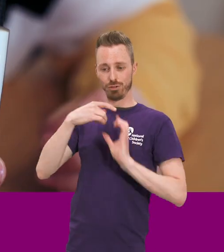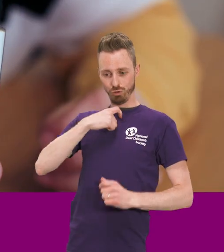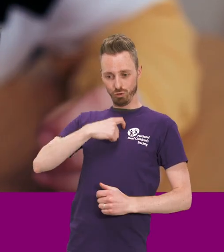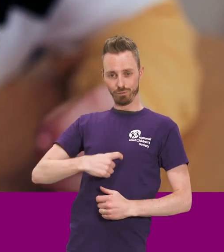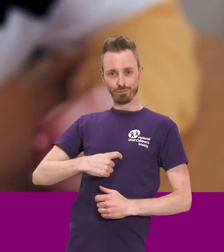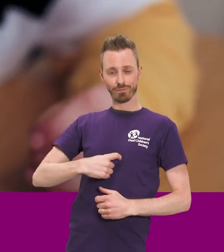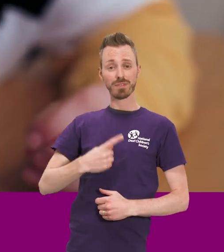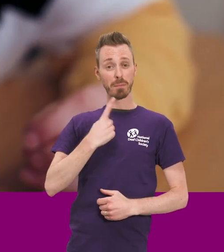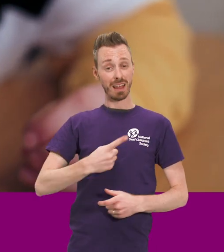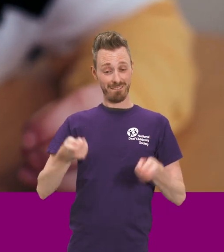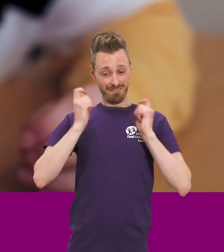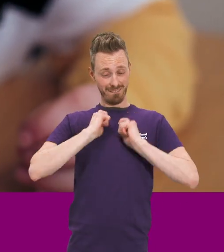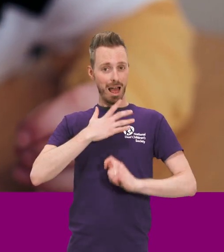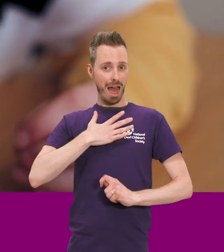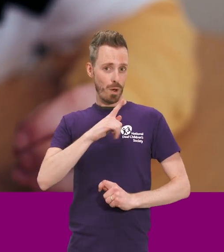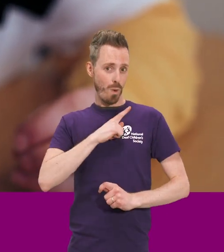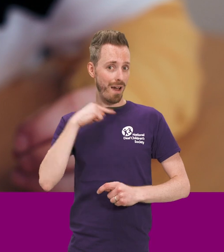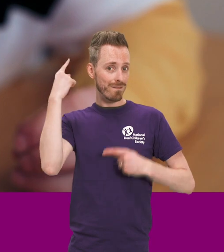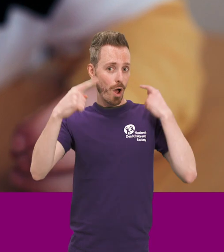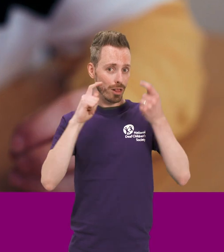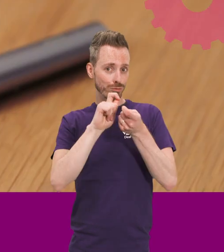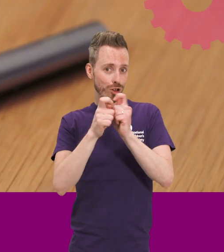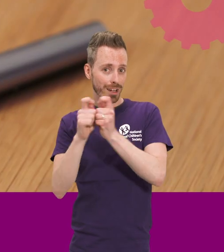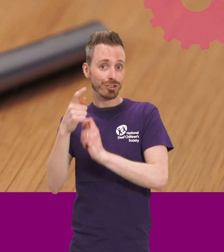receiver and I like it because you can change the volume.